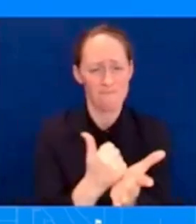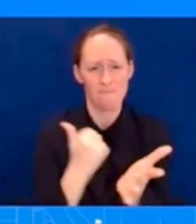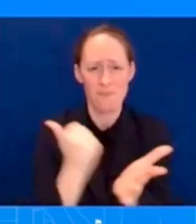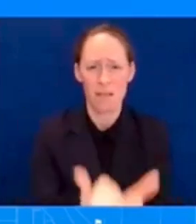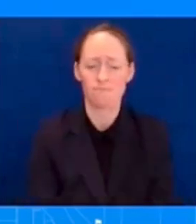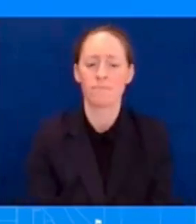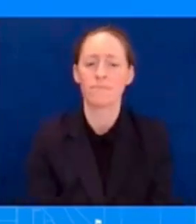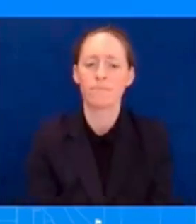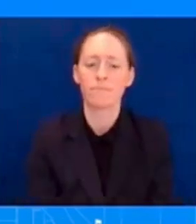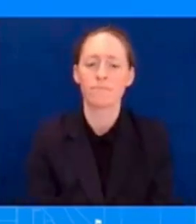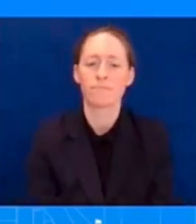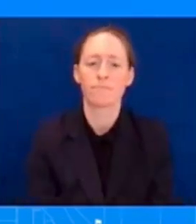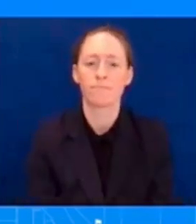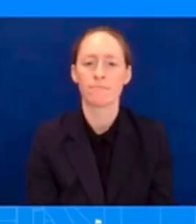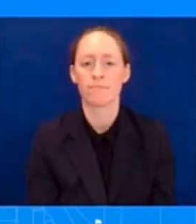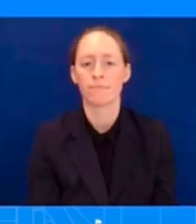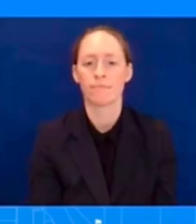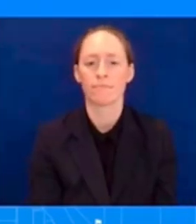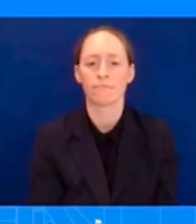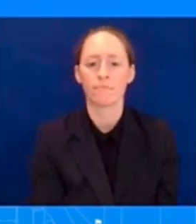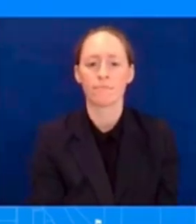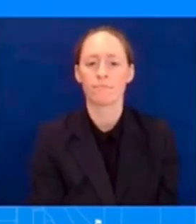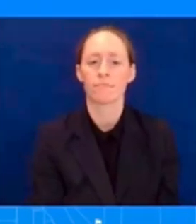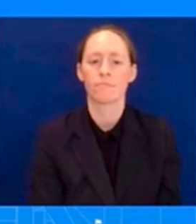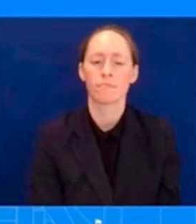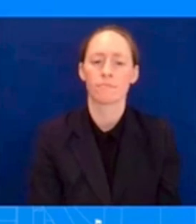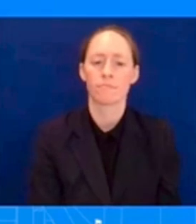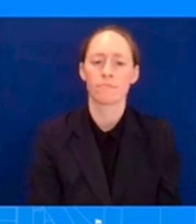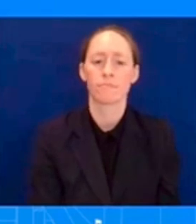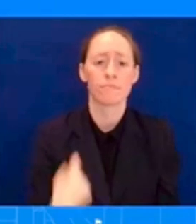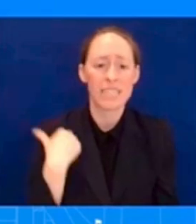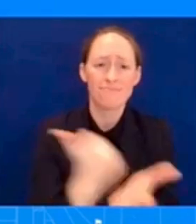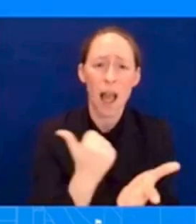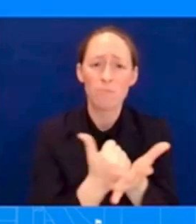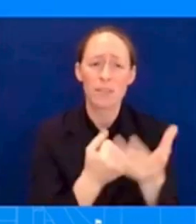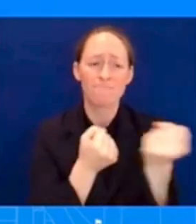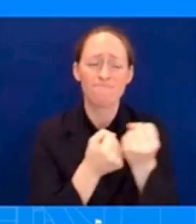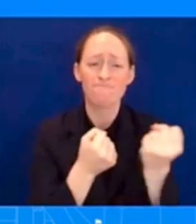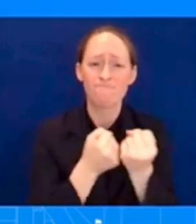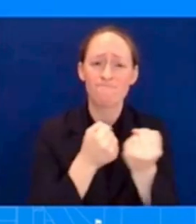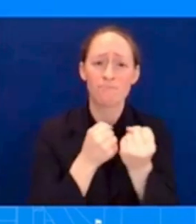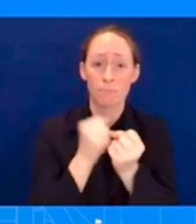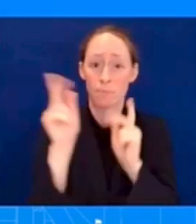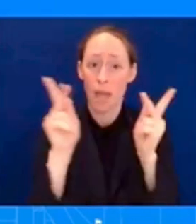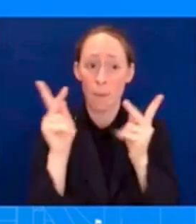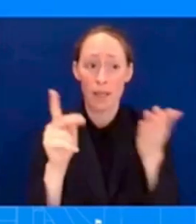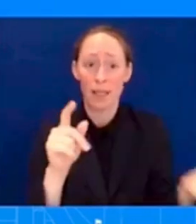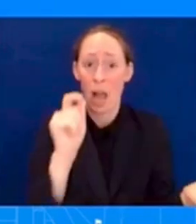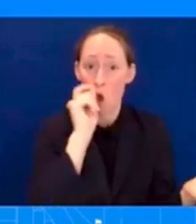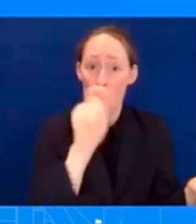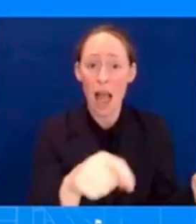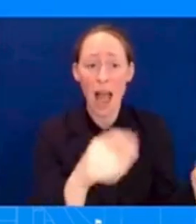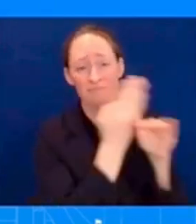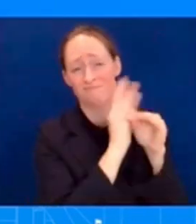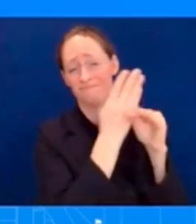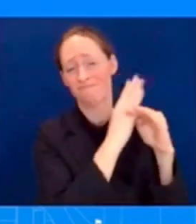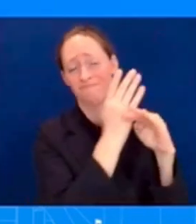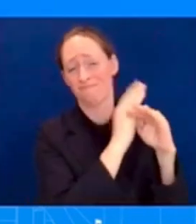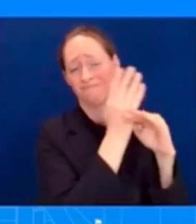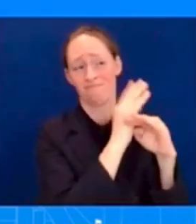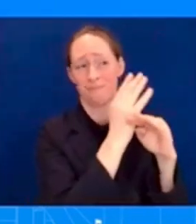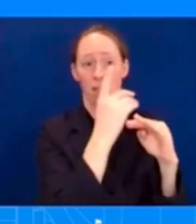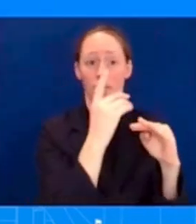That is what we're hoping to continue to see and we believe that we will continue to have that. As it relates to our engagement with